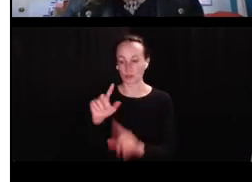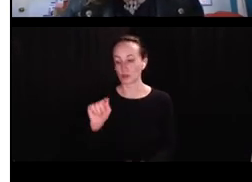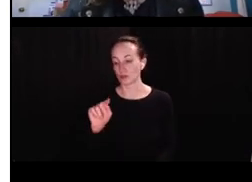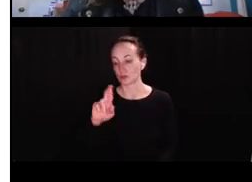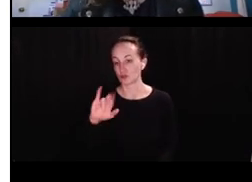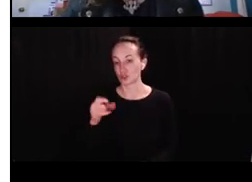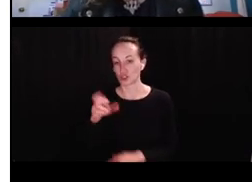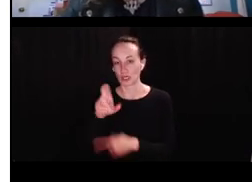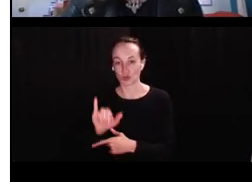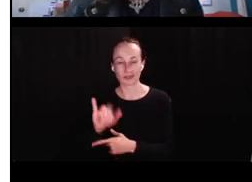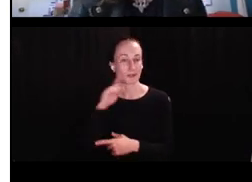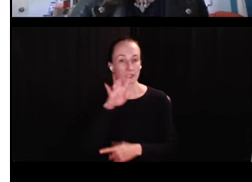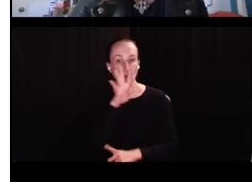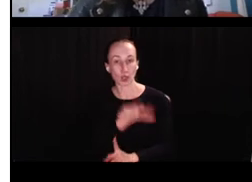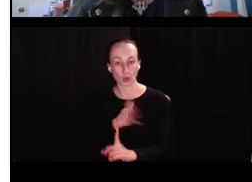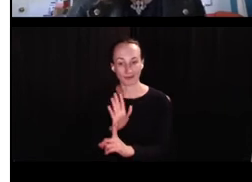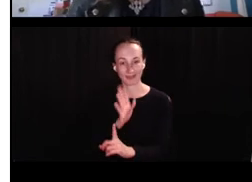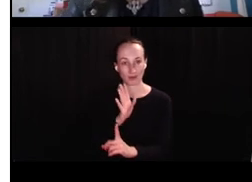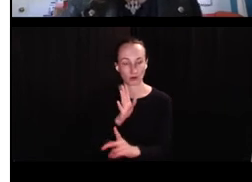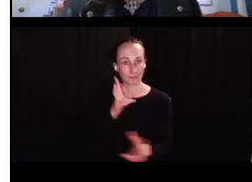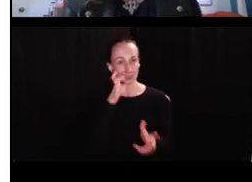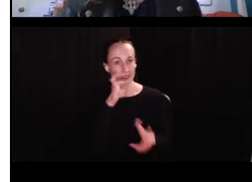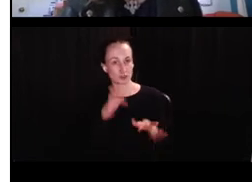developmental trajectory because we're ignoring perception.